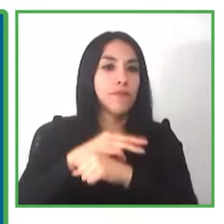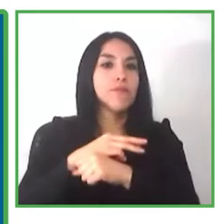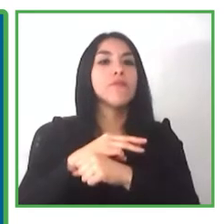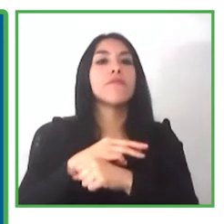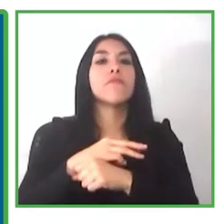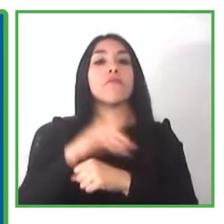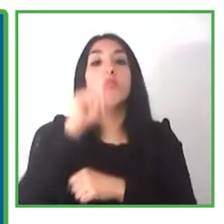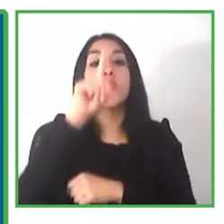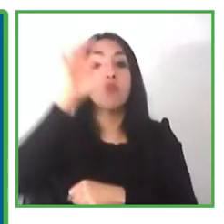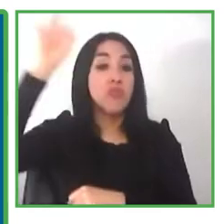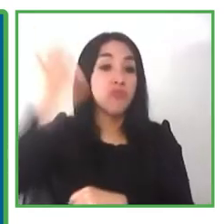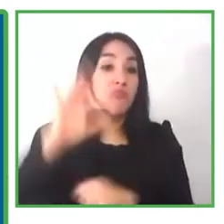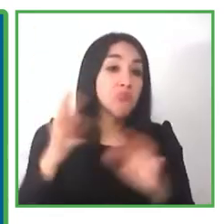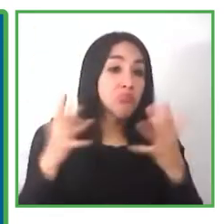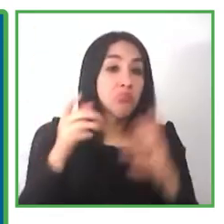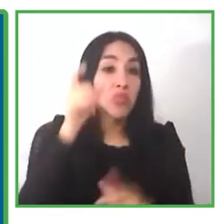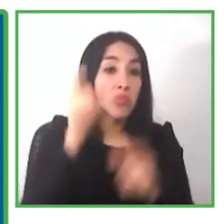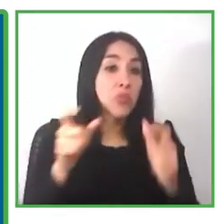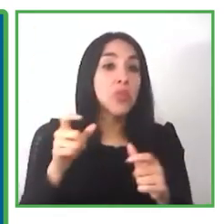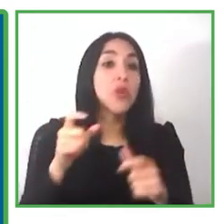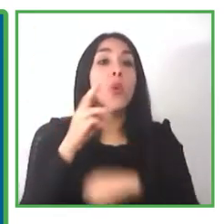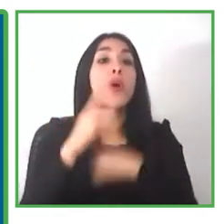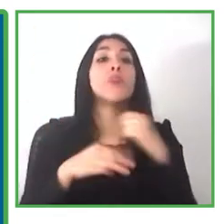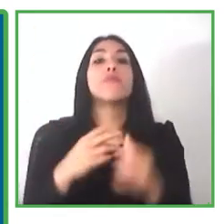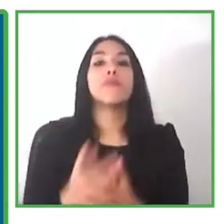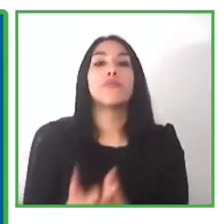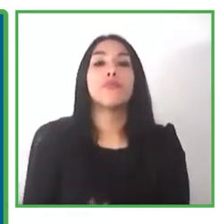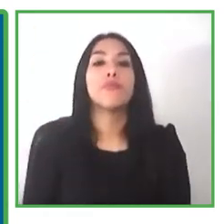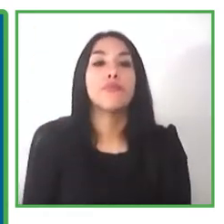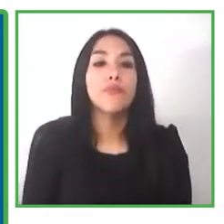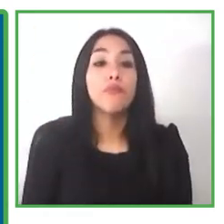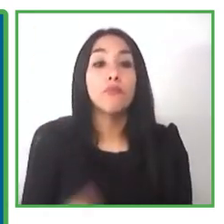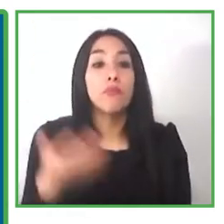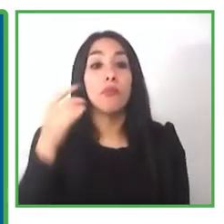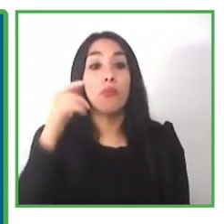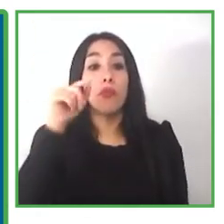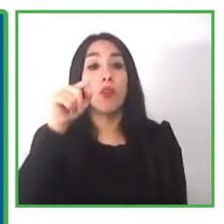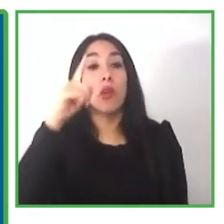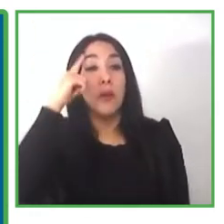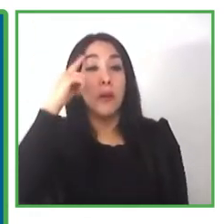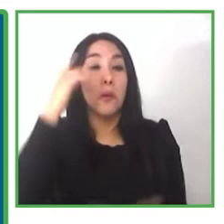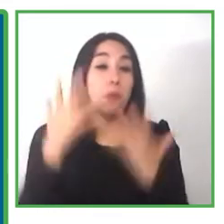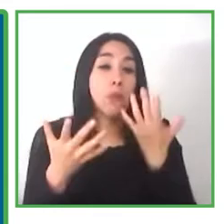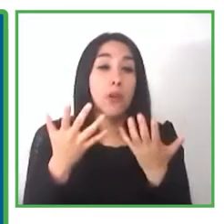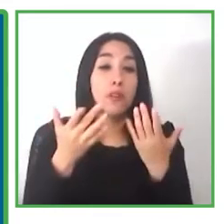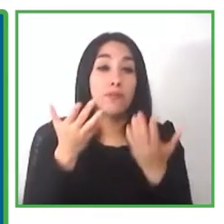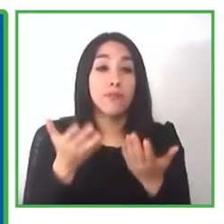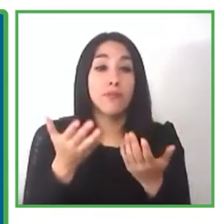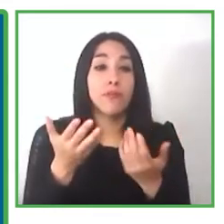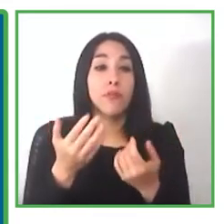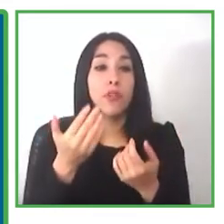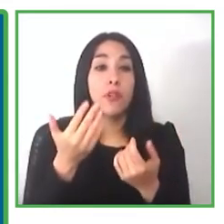a one percent of the world population however we think that this figure could be underestimated